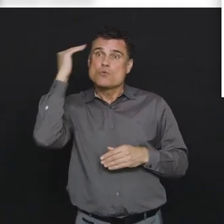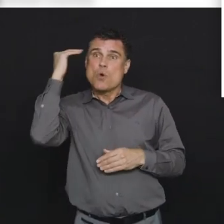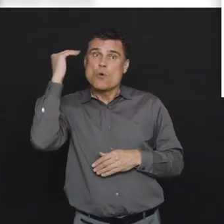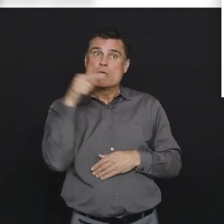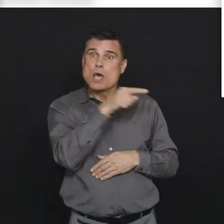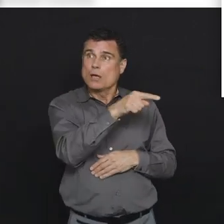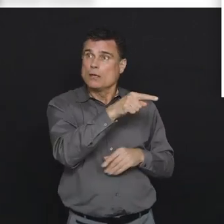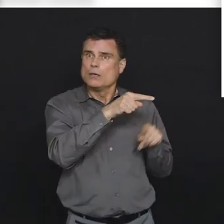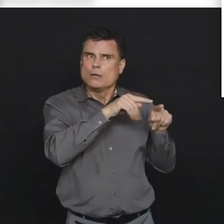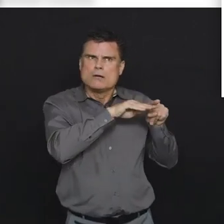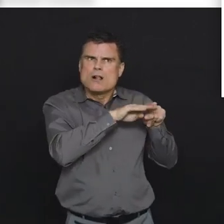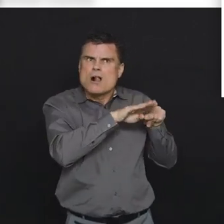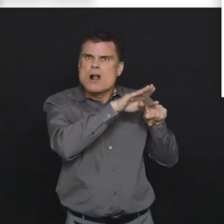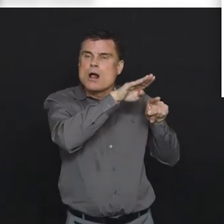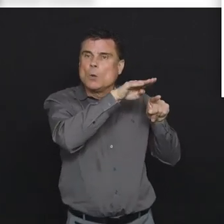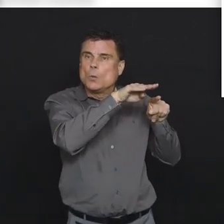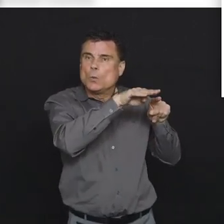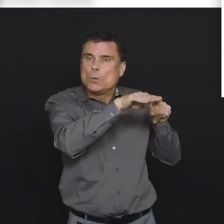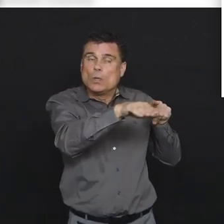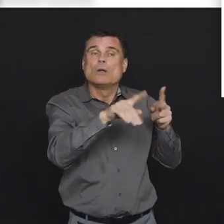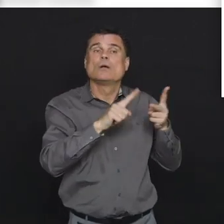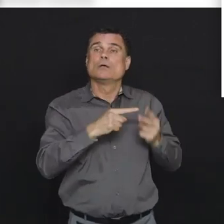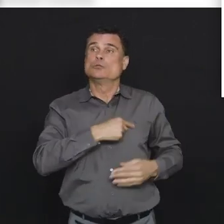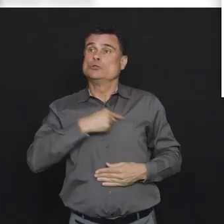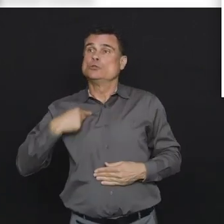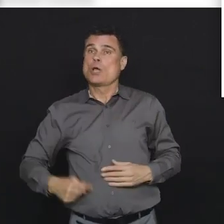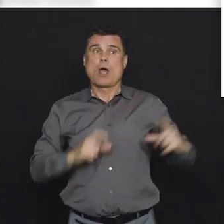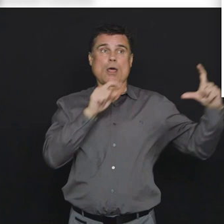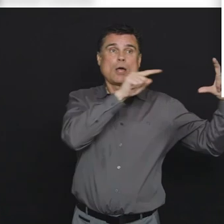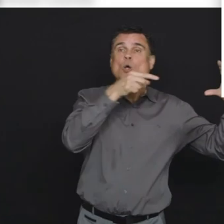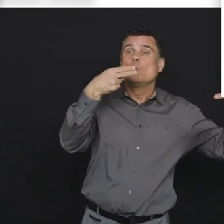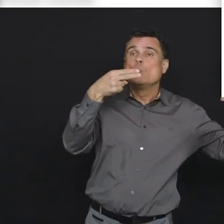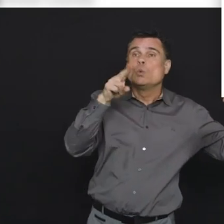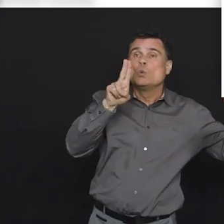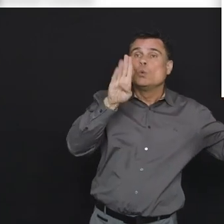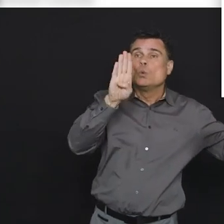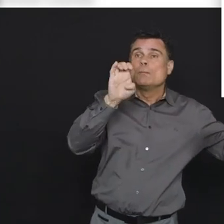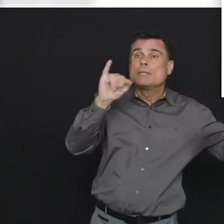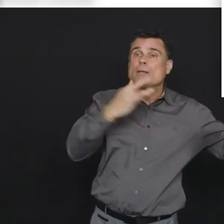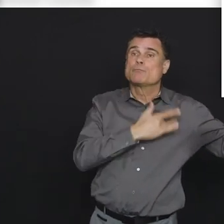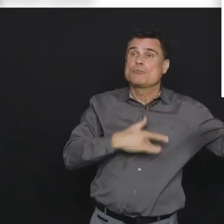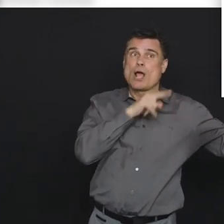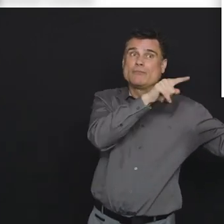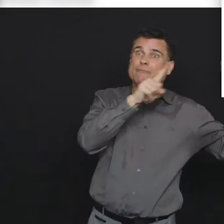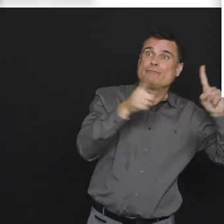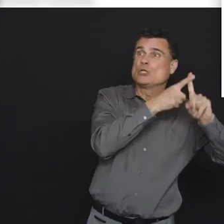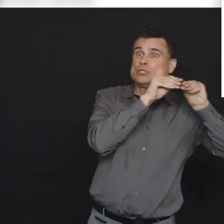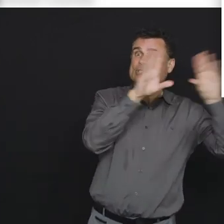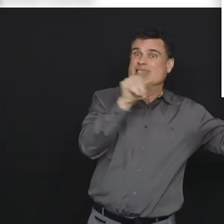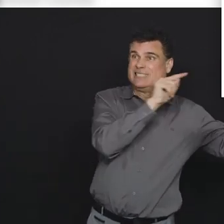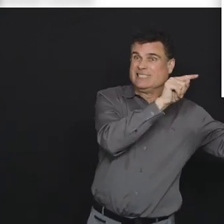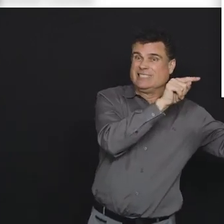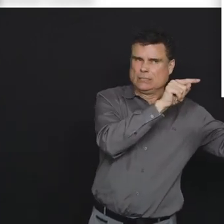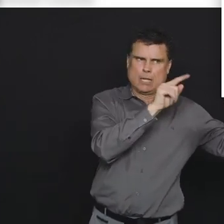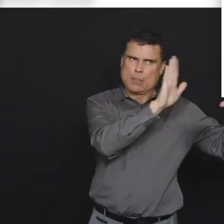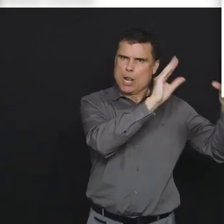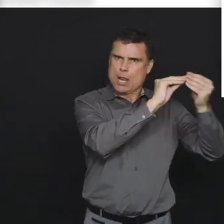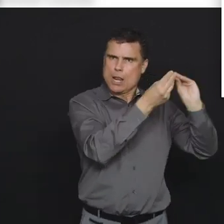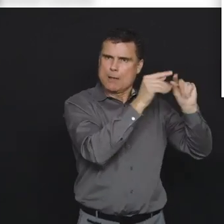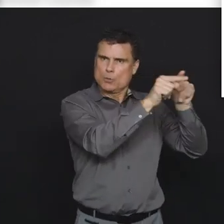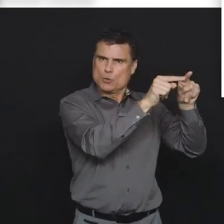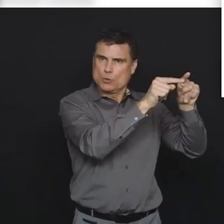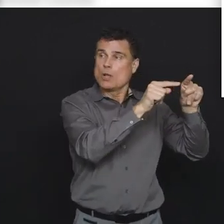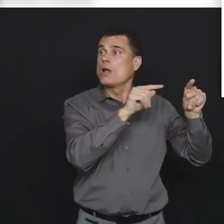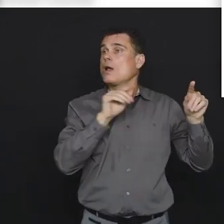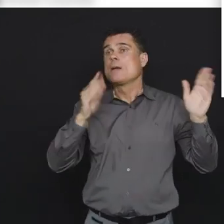a South Korea-type epidemic, a Hubei-type epidemic, Northern Italy-type epidemic involving